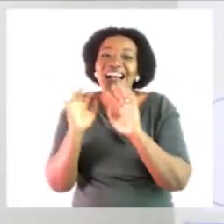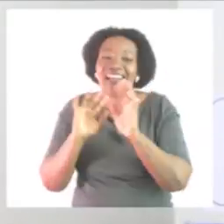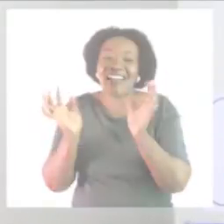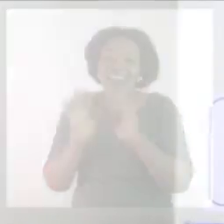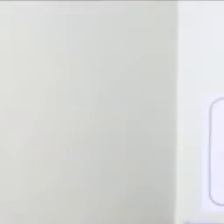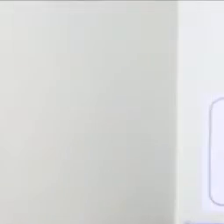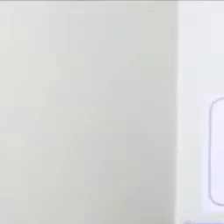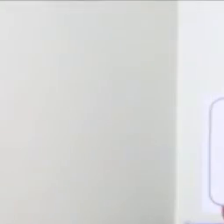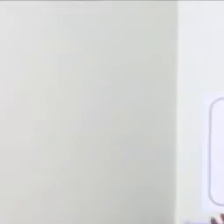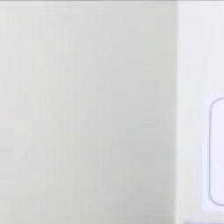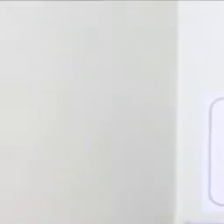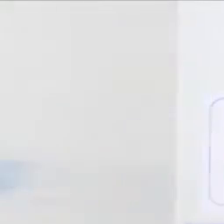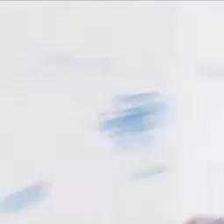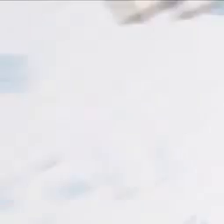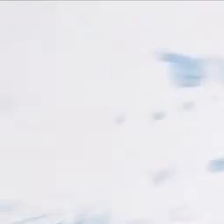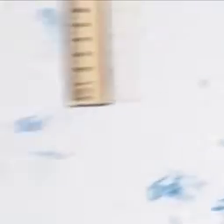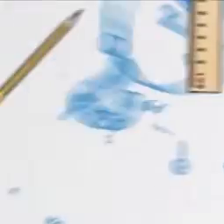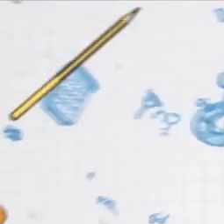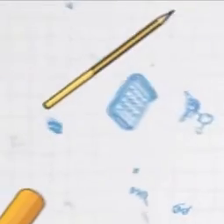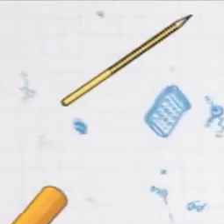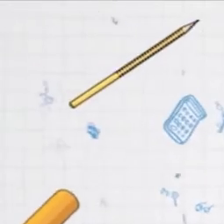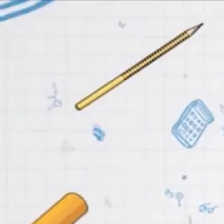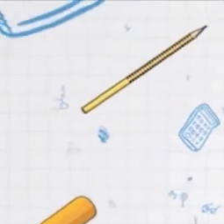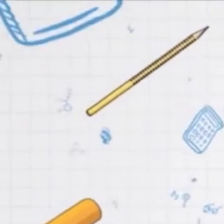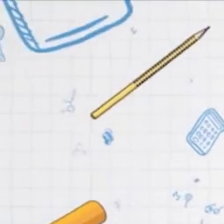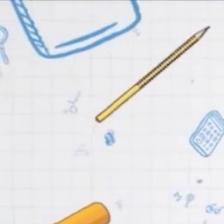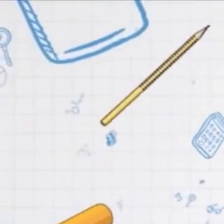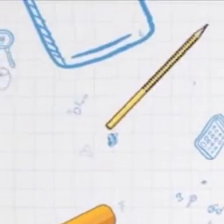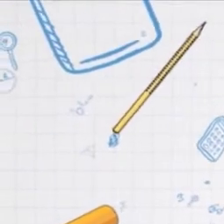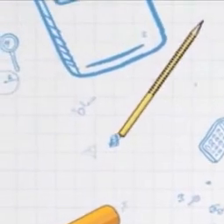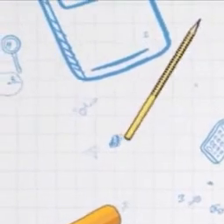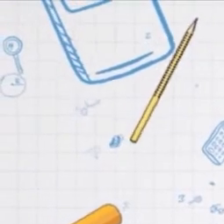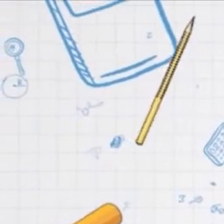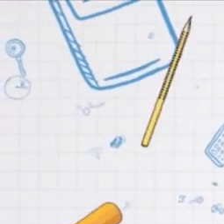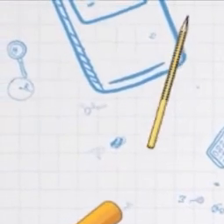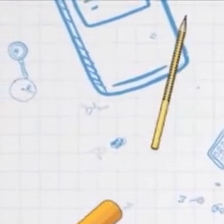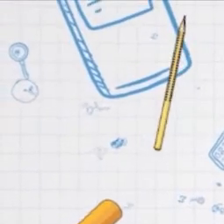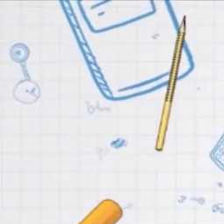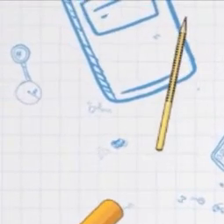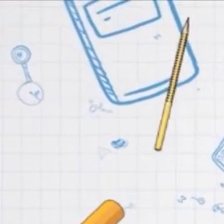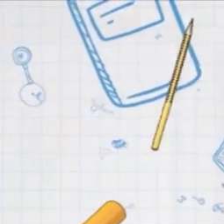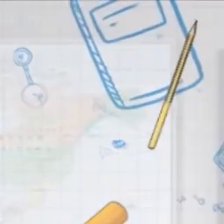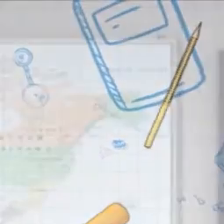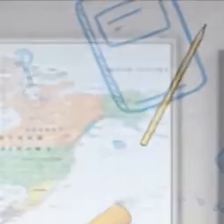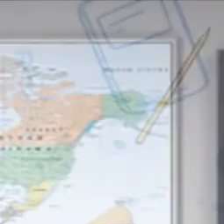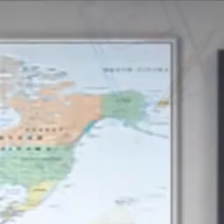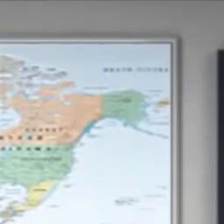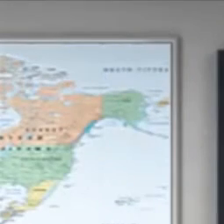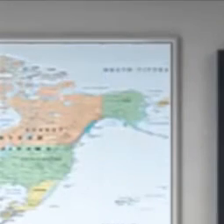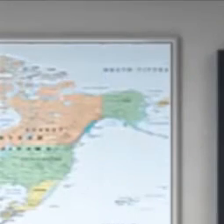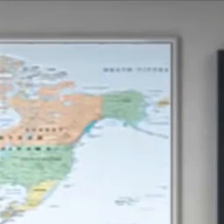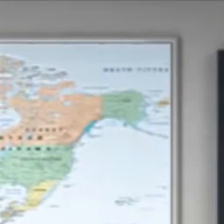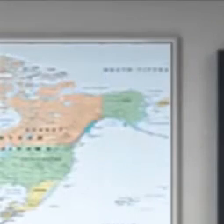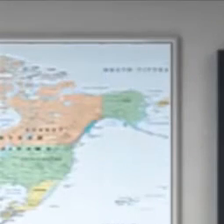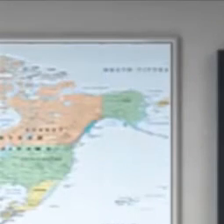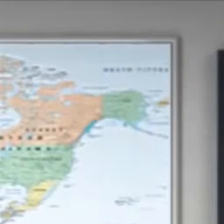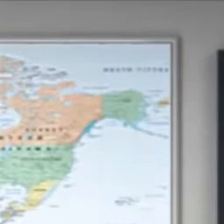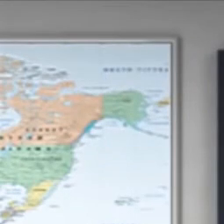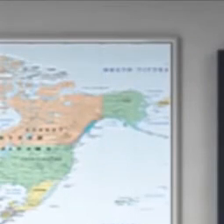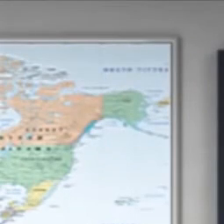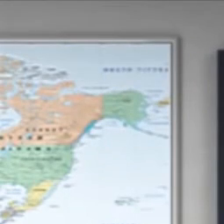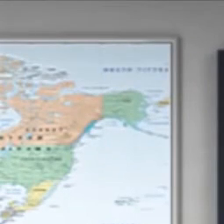everyone